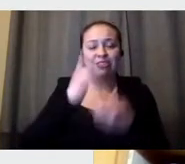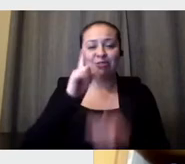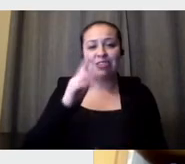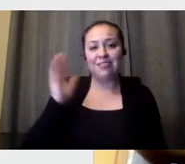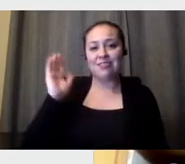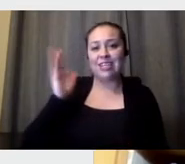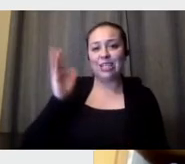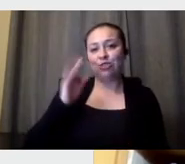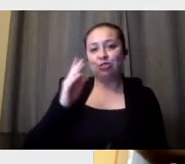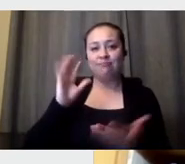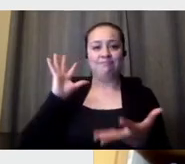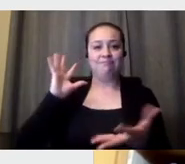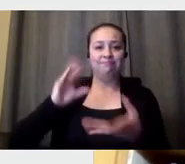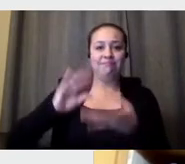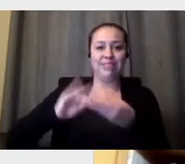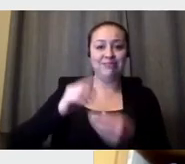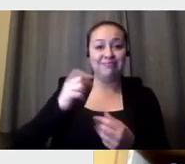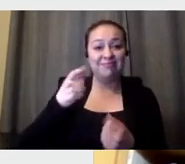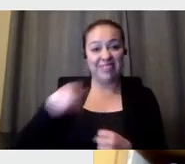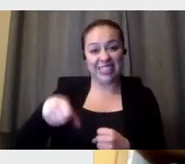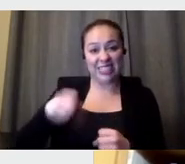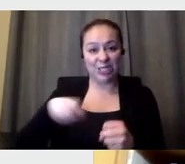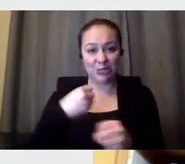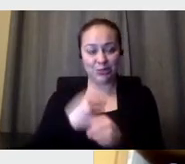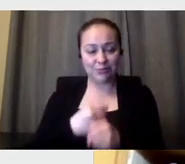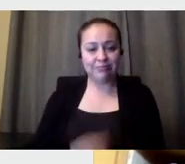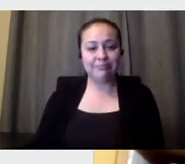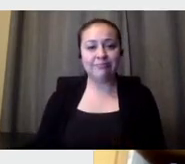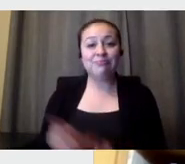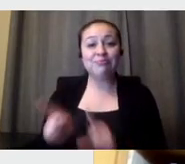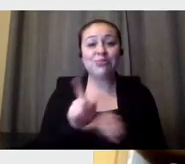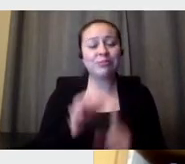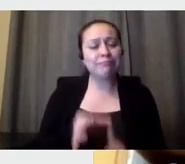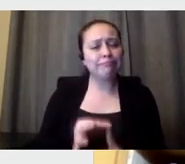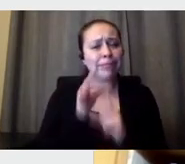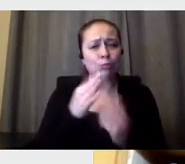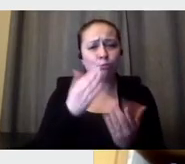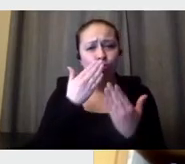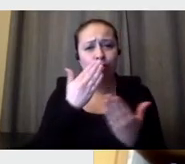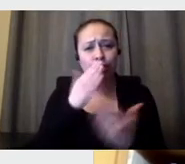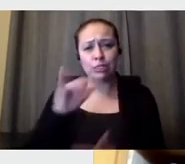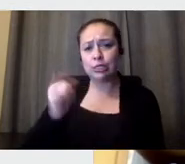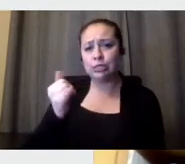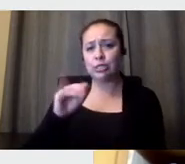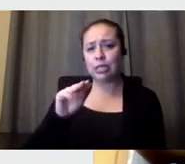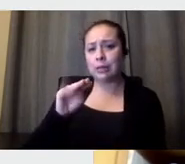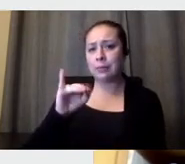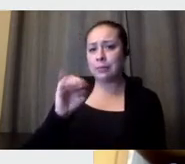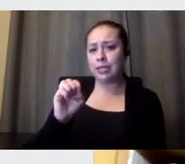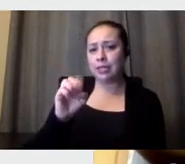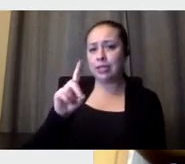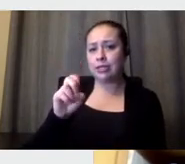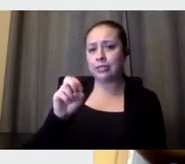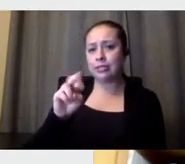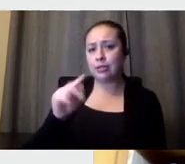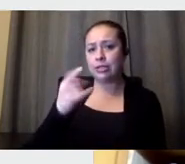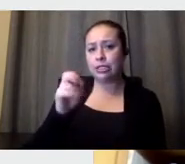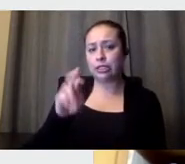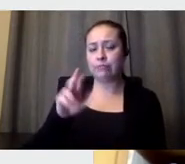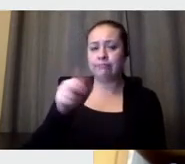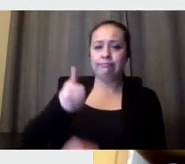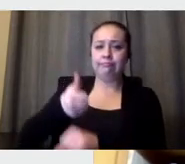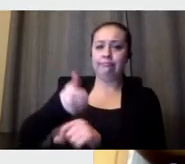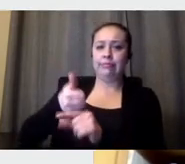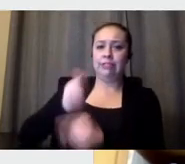this year. I'd also like to extend a very special thanks to Jamie Derringer, founder of Design Milk,